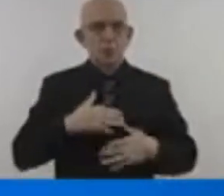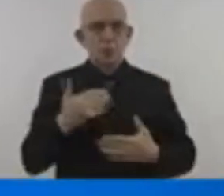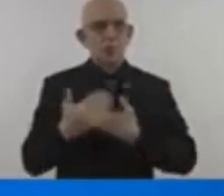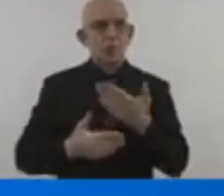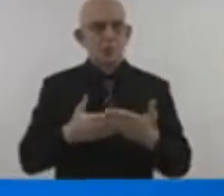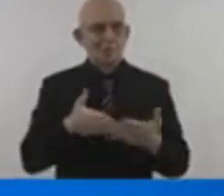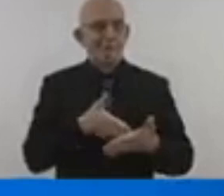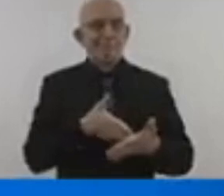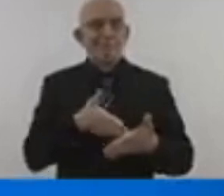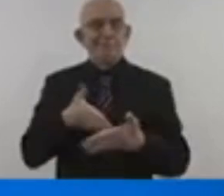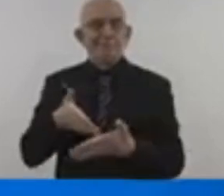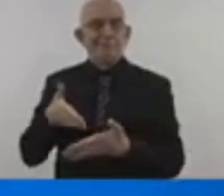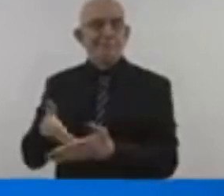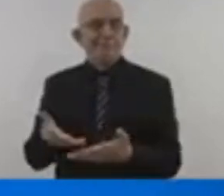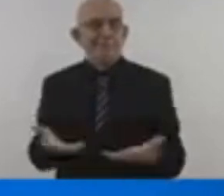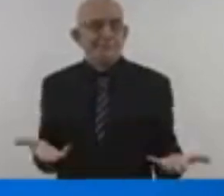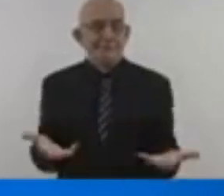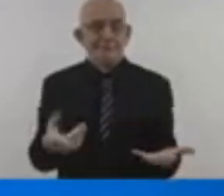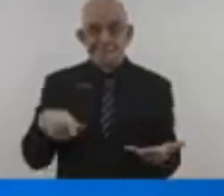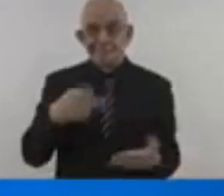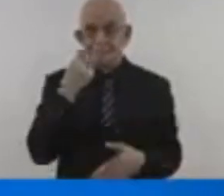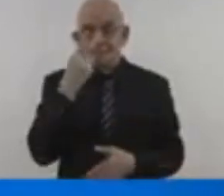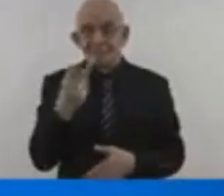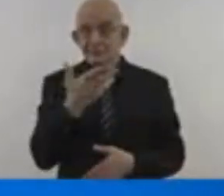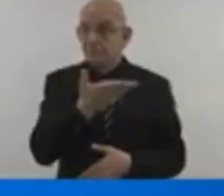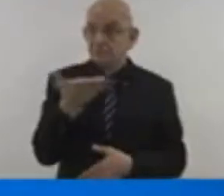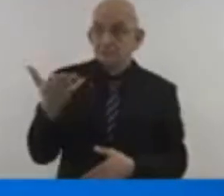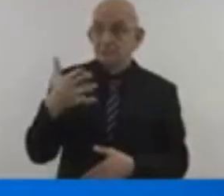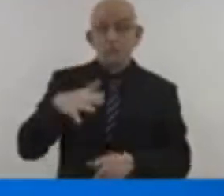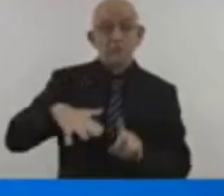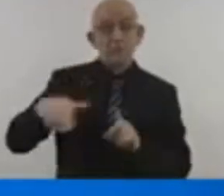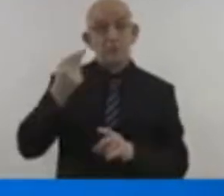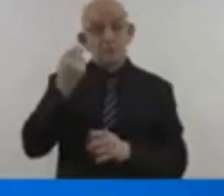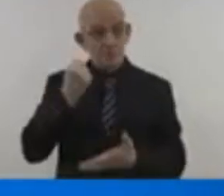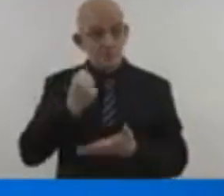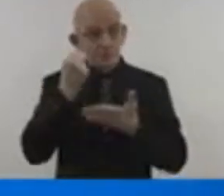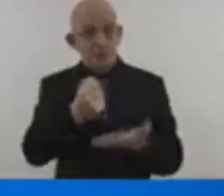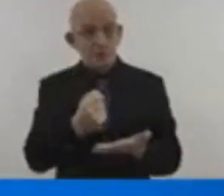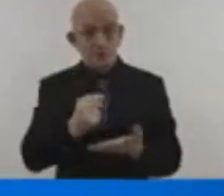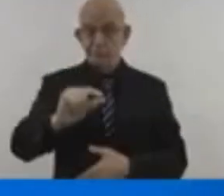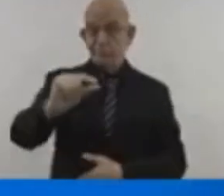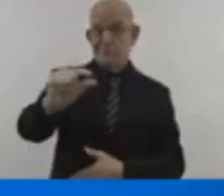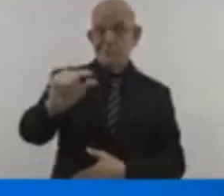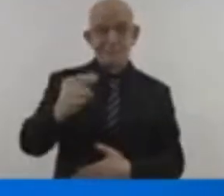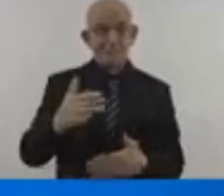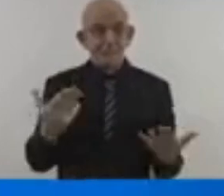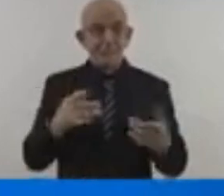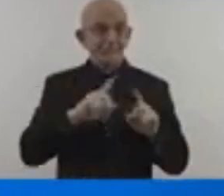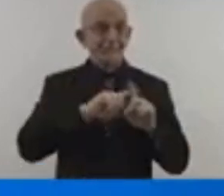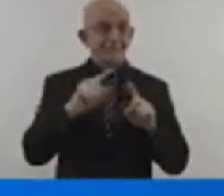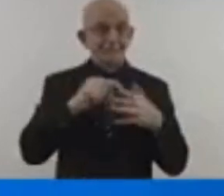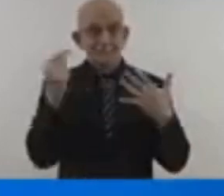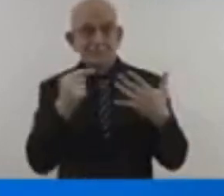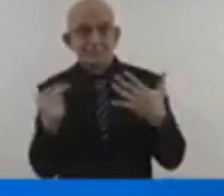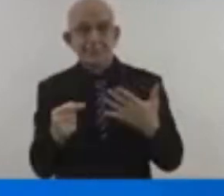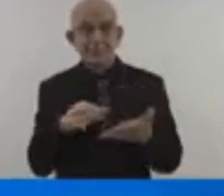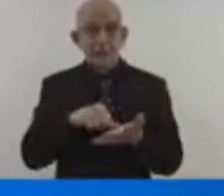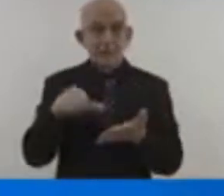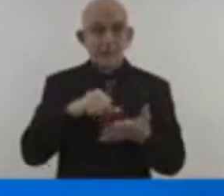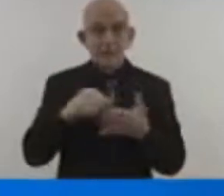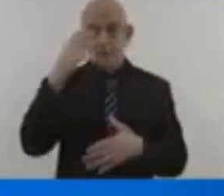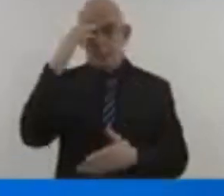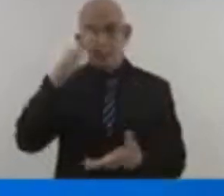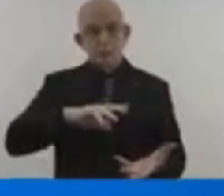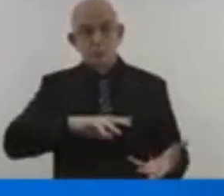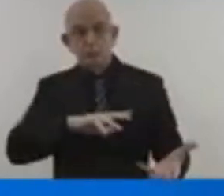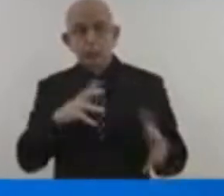The result? Adaptation denied and the tale of two transitions. Last year, developing